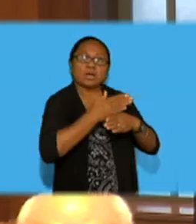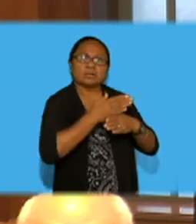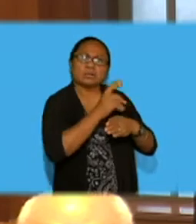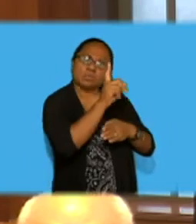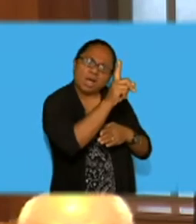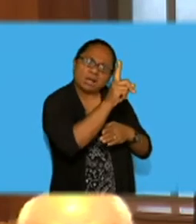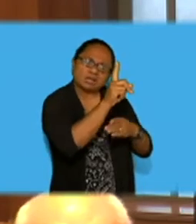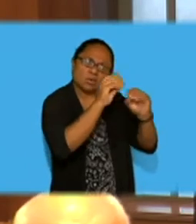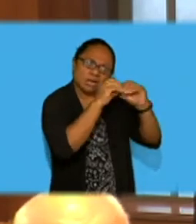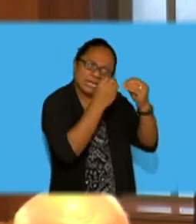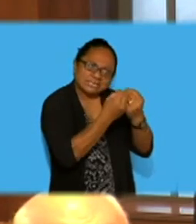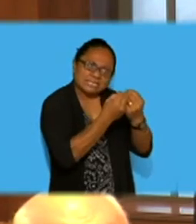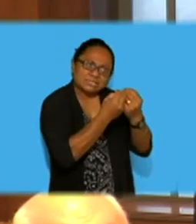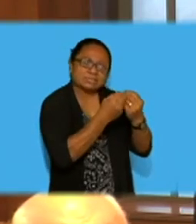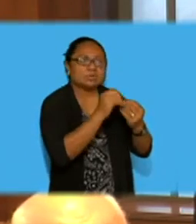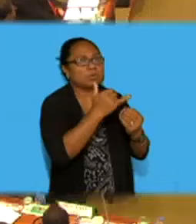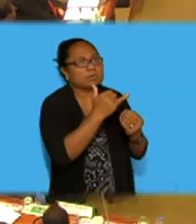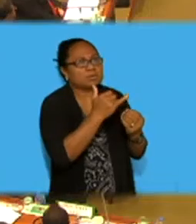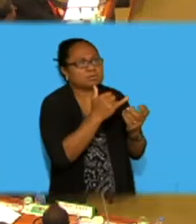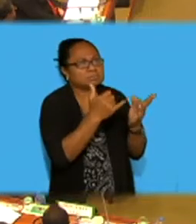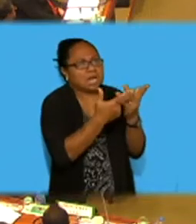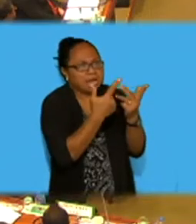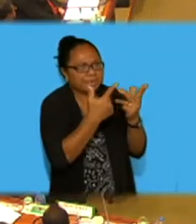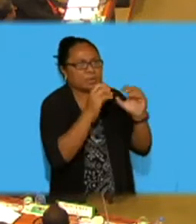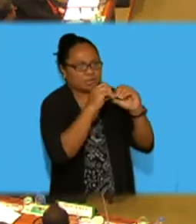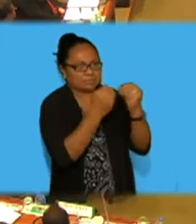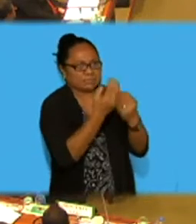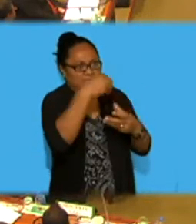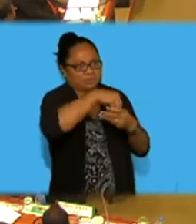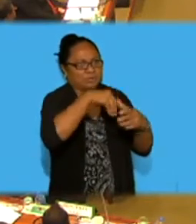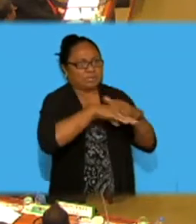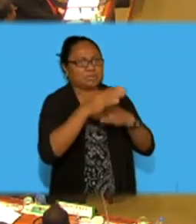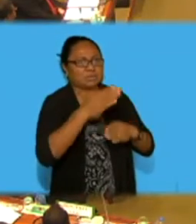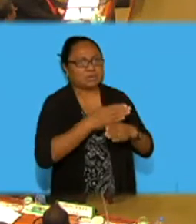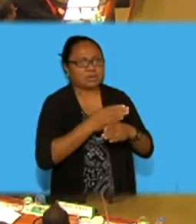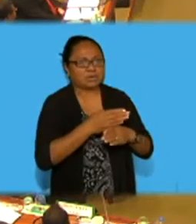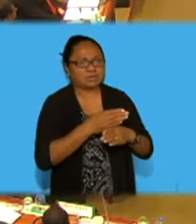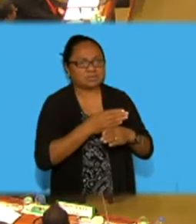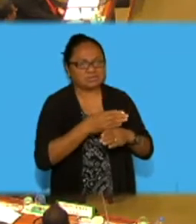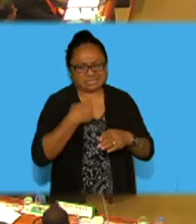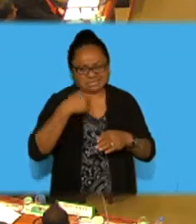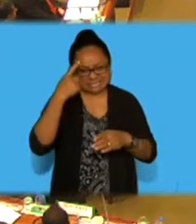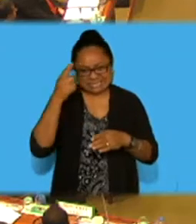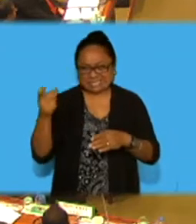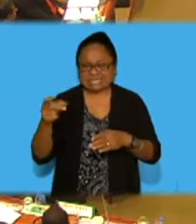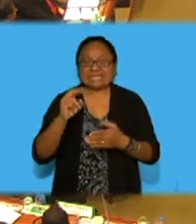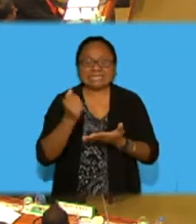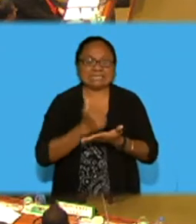contractors? Thank you, Madam Speaker. Is this statistical in nature?